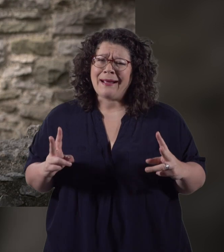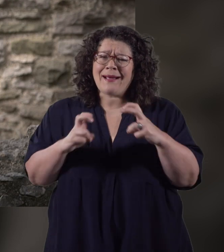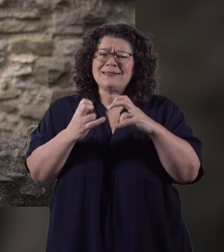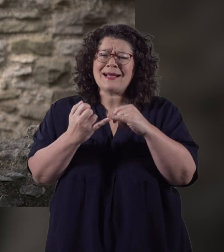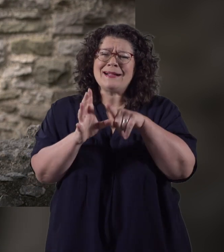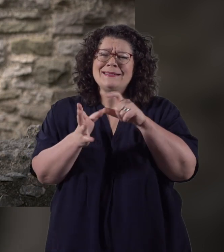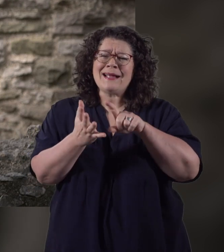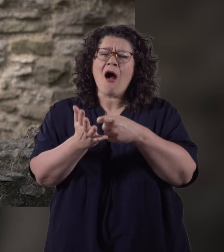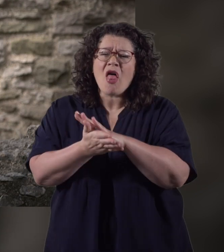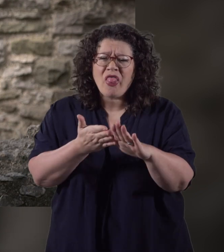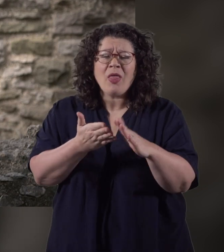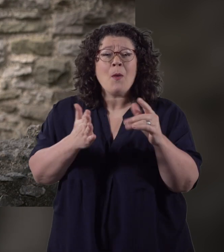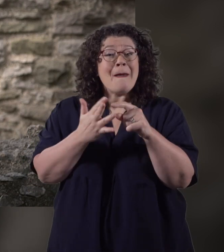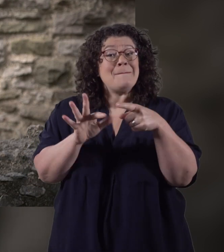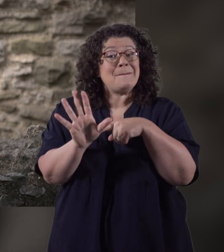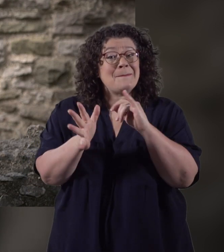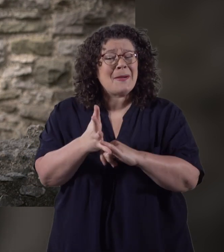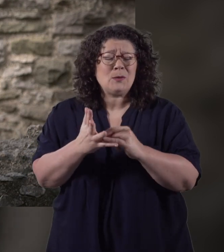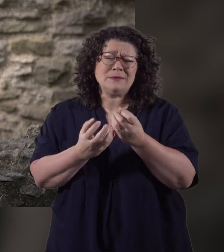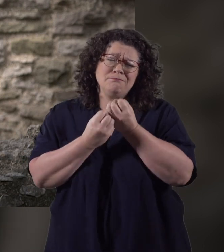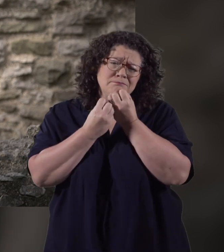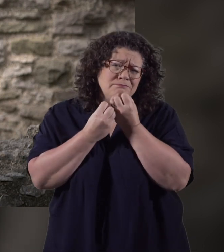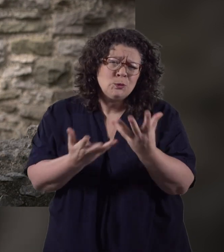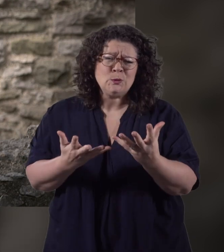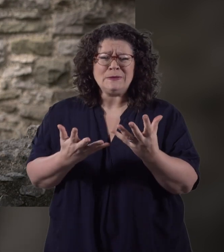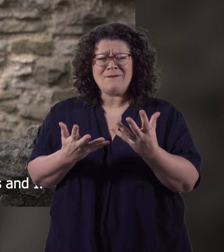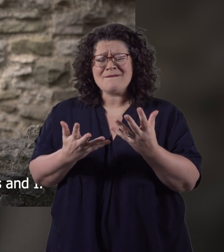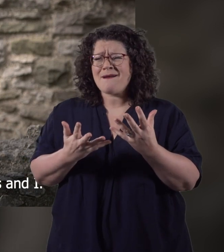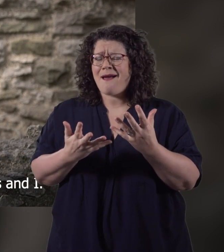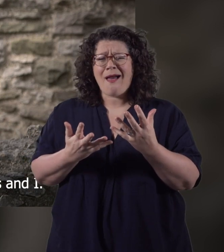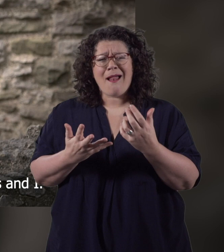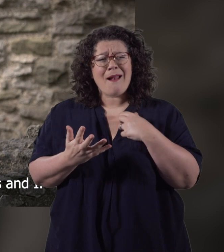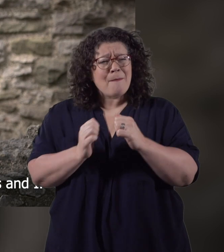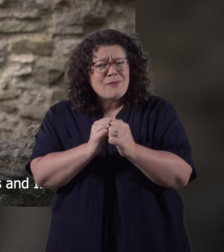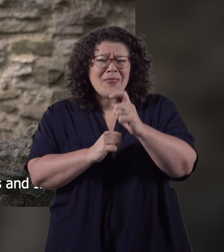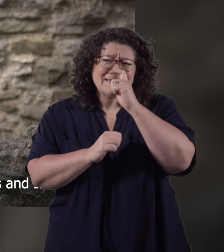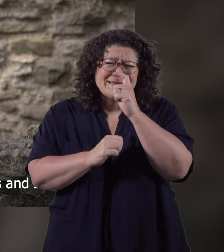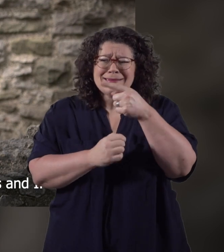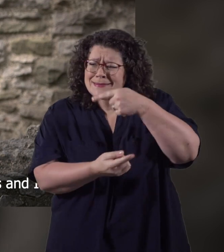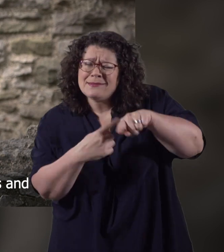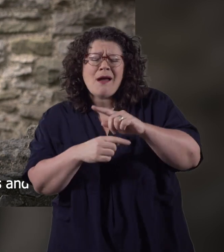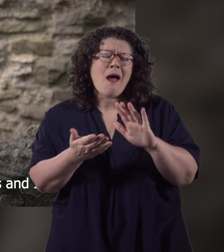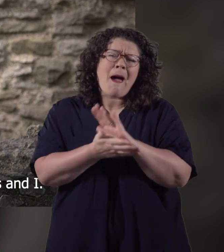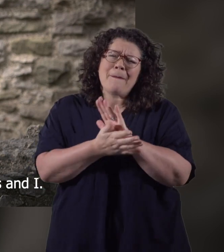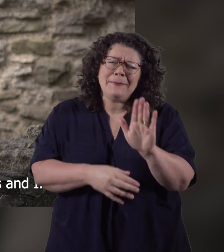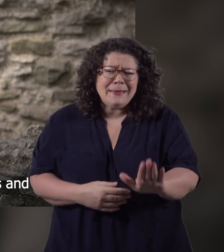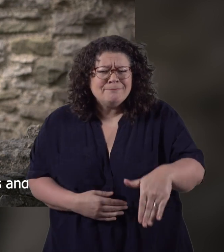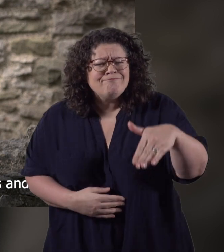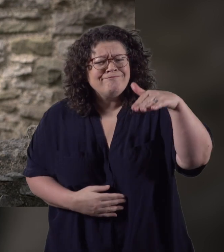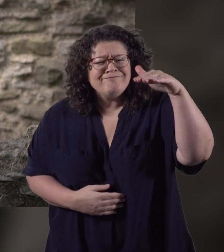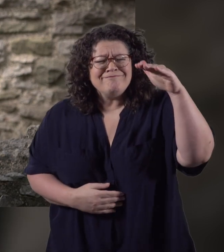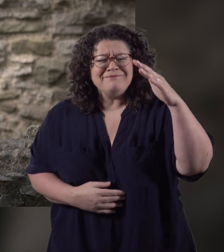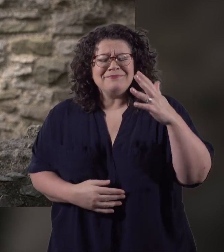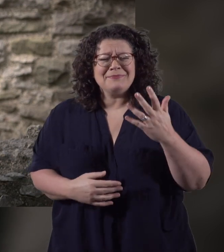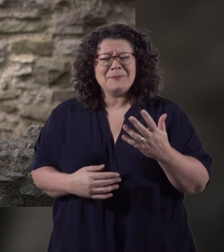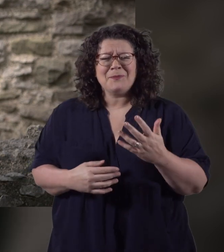Castell Sacharth in Powys was beautiful and we had such a happy childhood, my brothers and sisters and